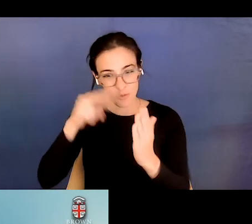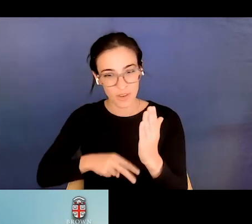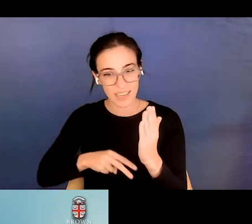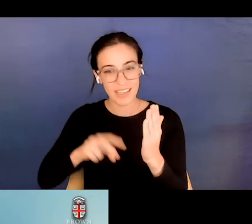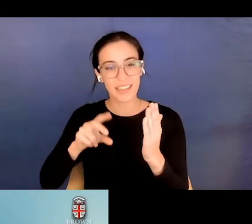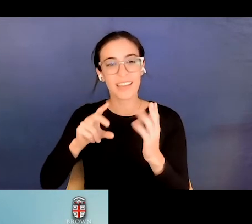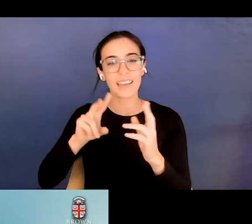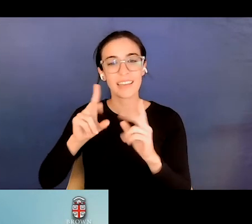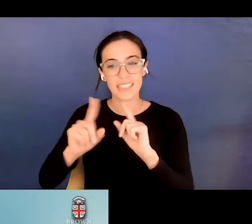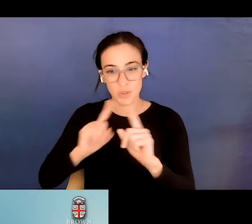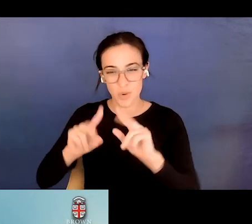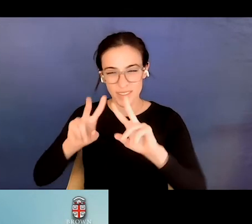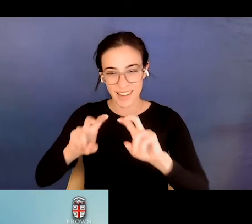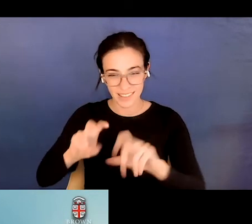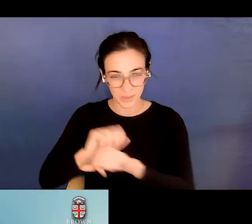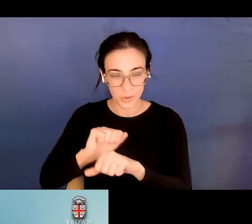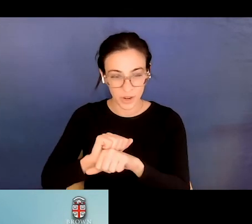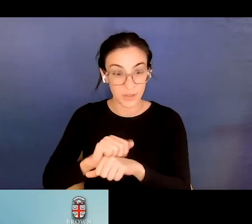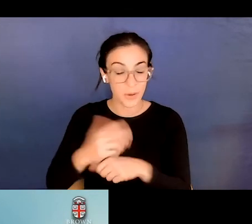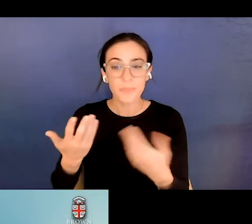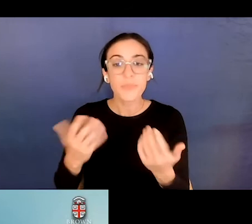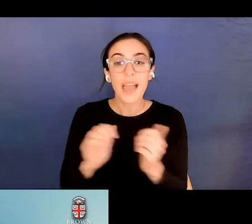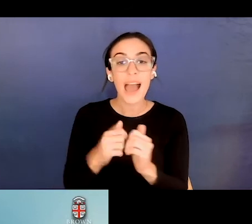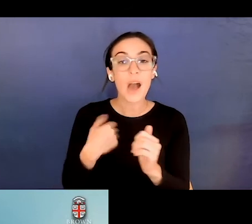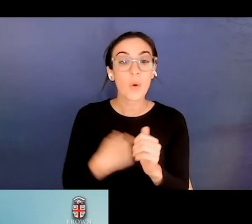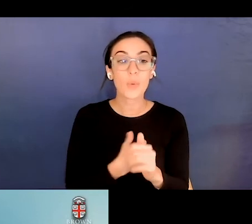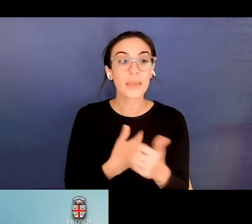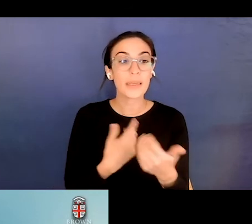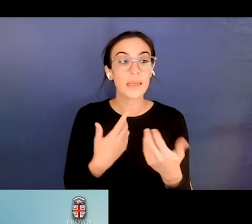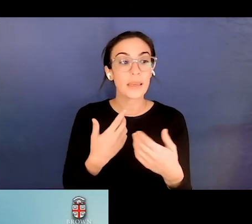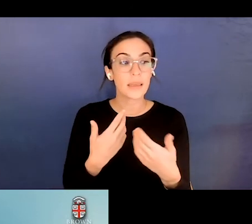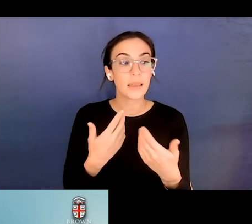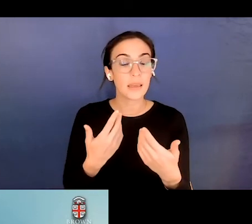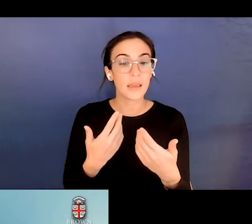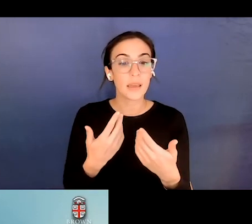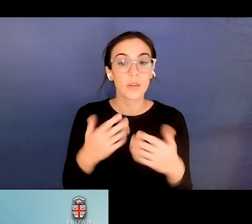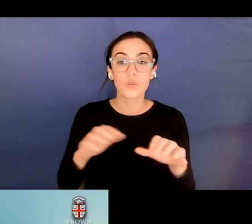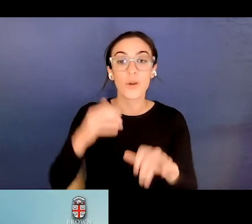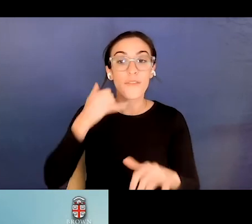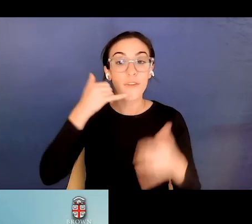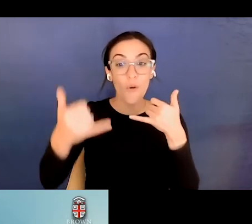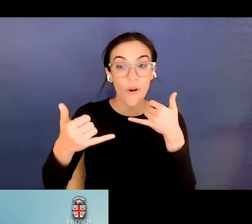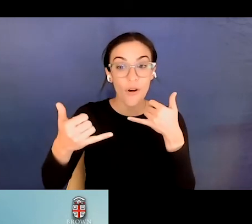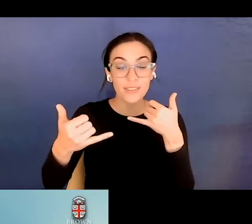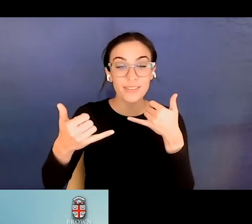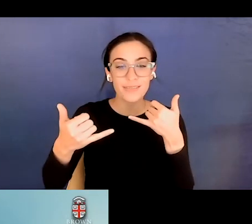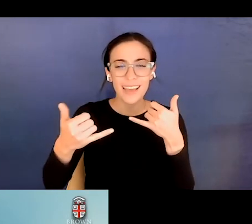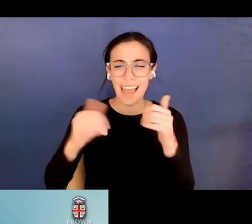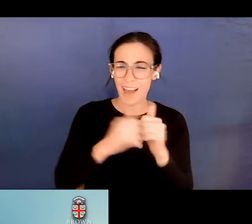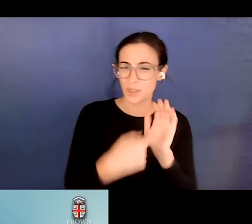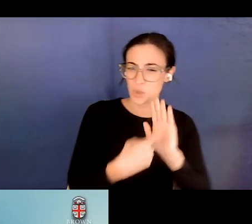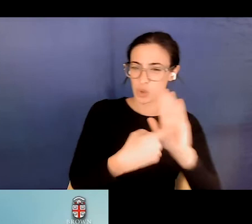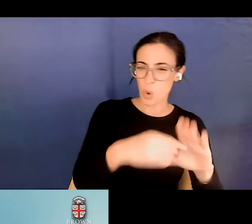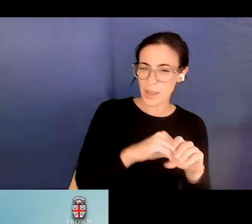work is that like the way phone calls are presented in textbooks, you know, it's nothing like the way